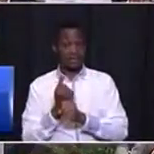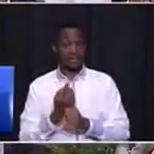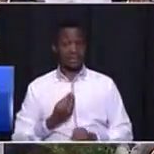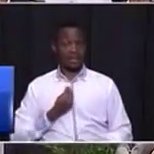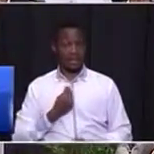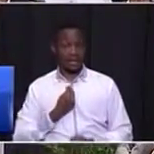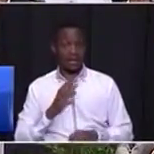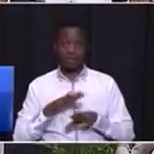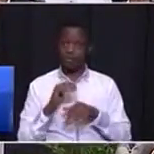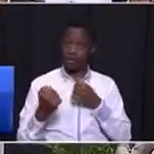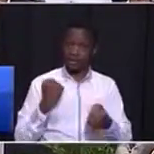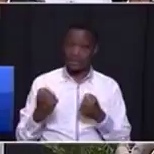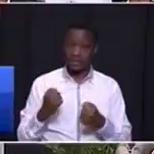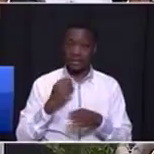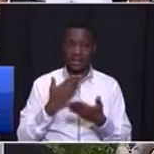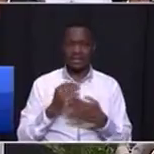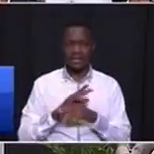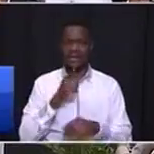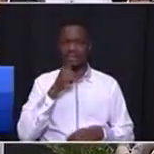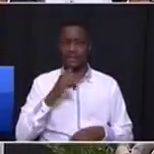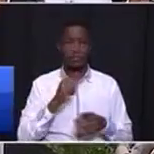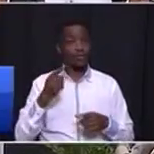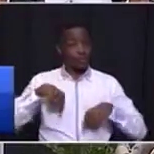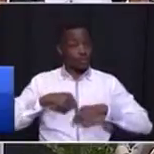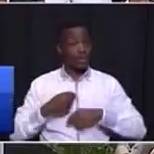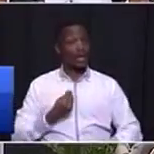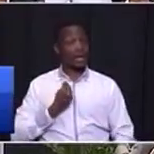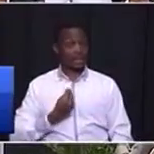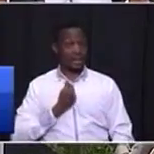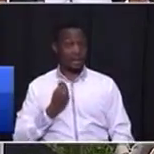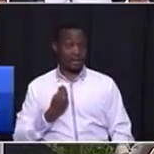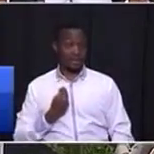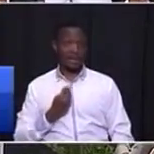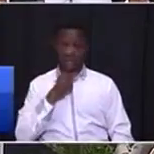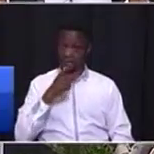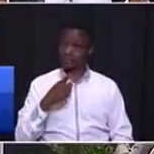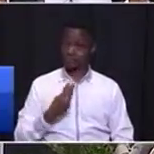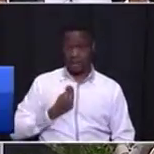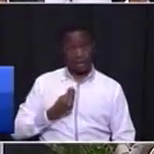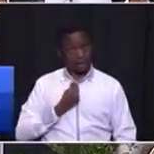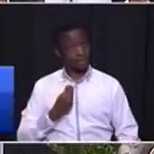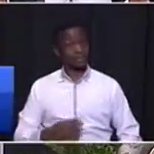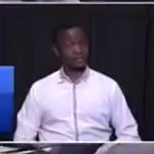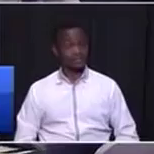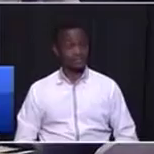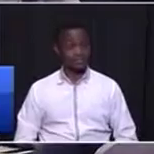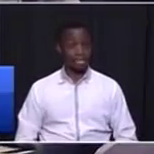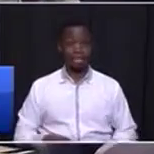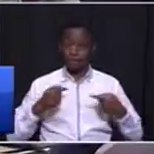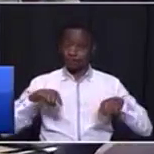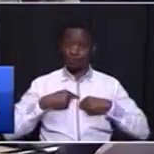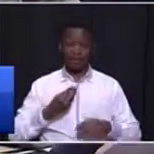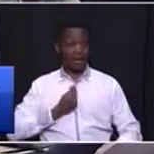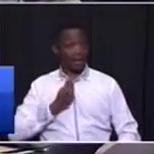more energetic and I can tell you we are younger we are younger we are